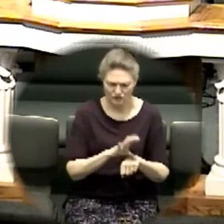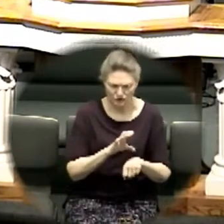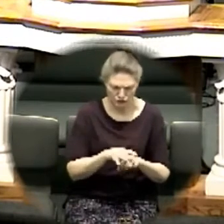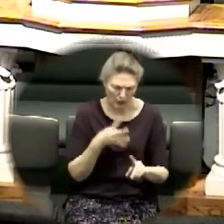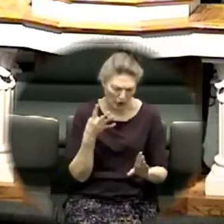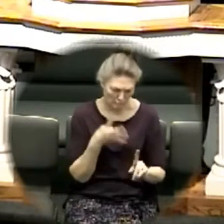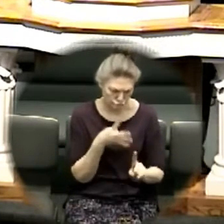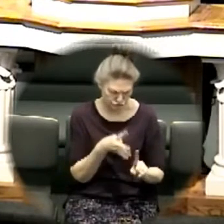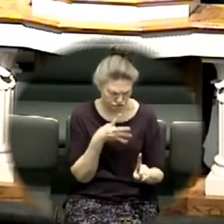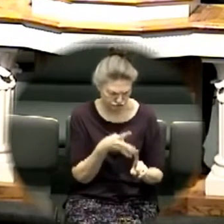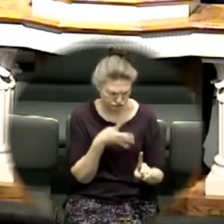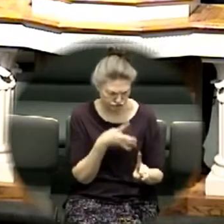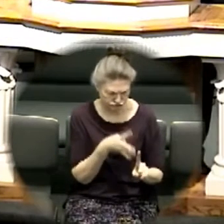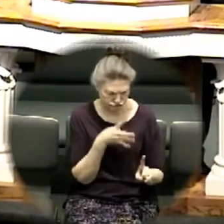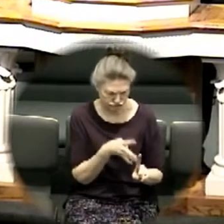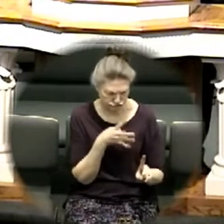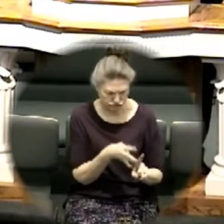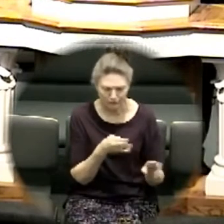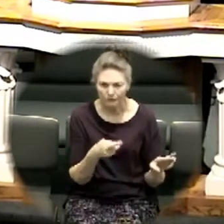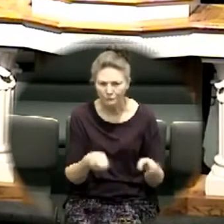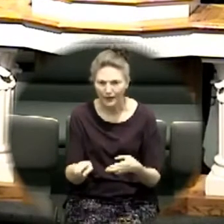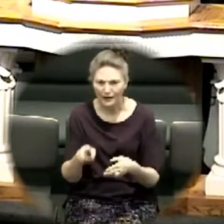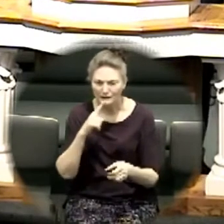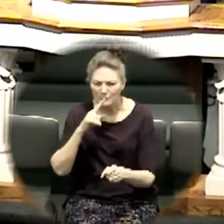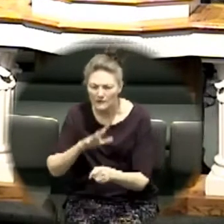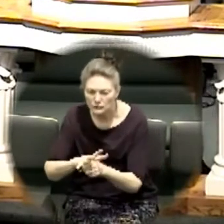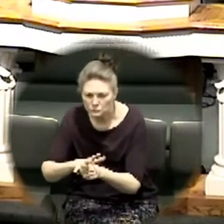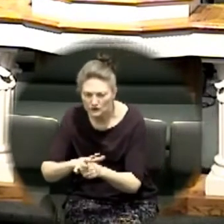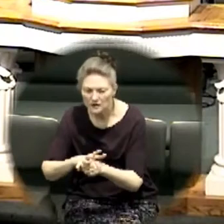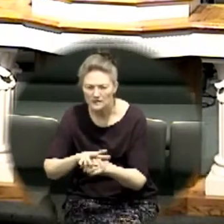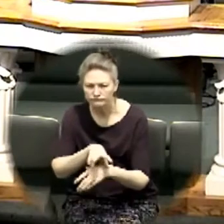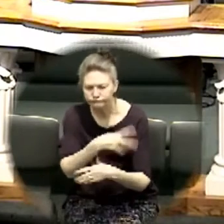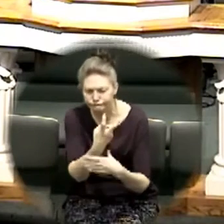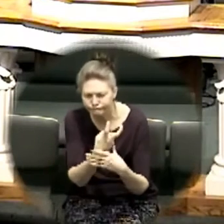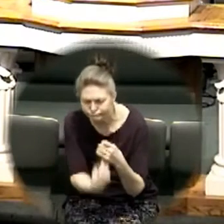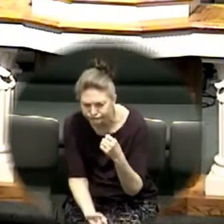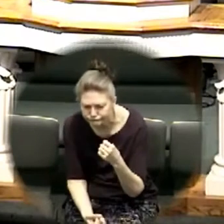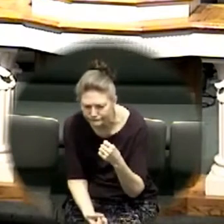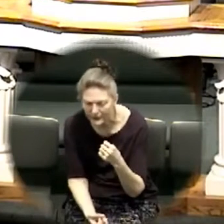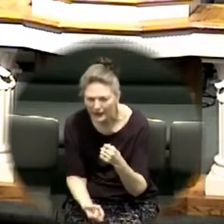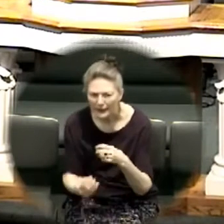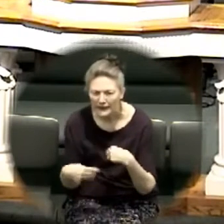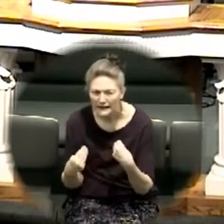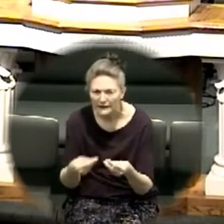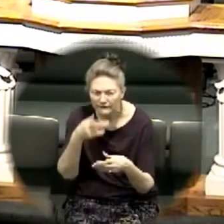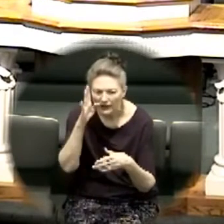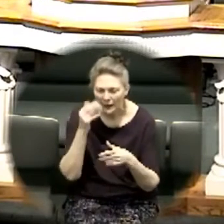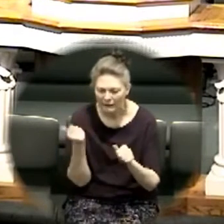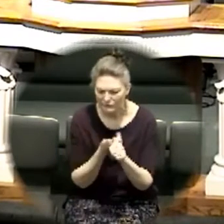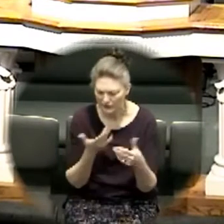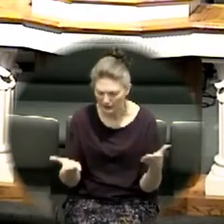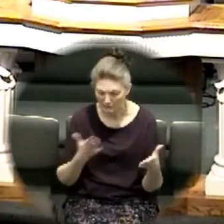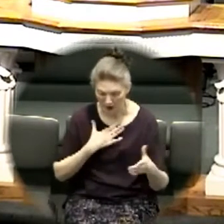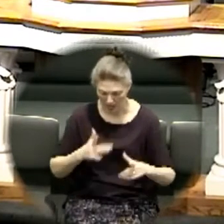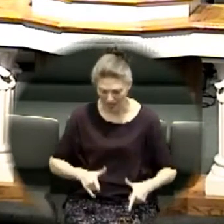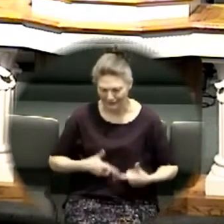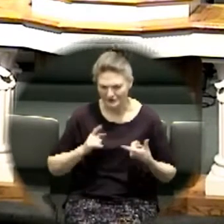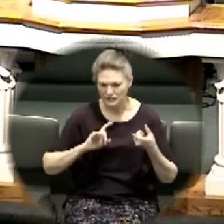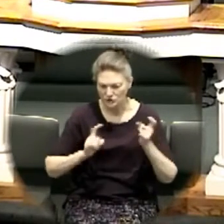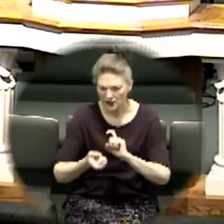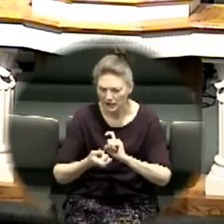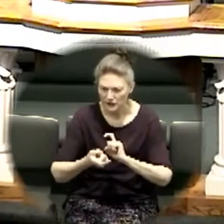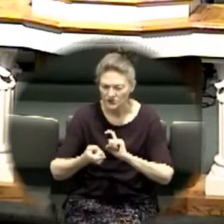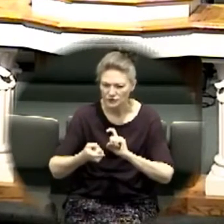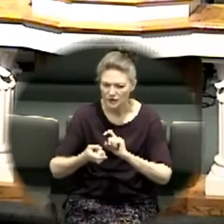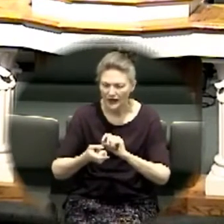god i'm ready to give god everything i'm ready to just rearrange my life and give god the